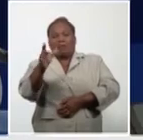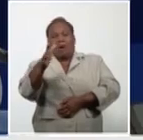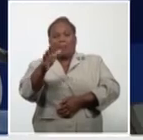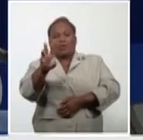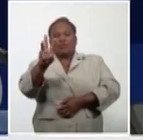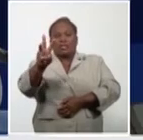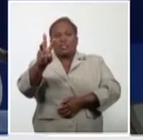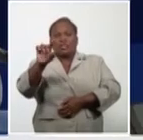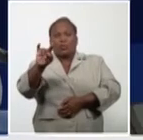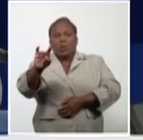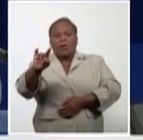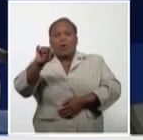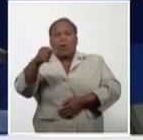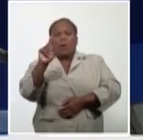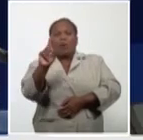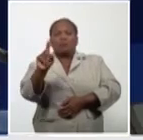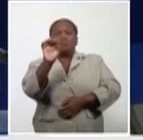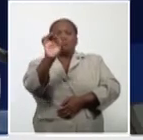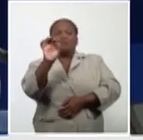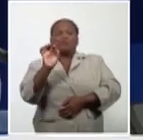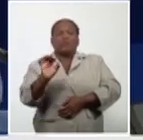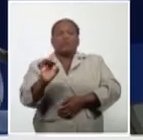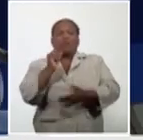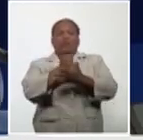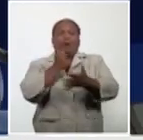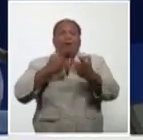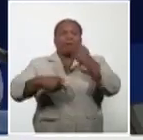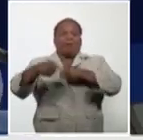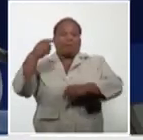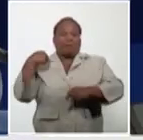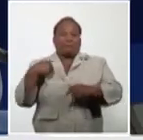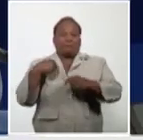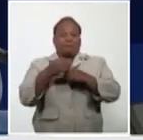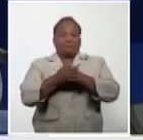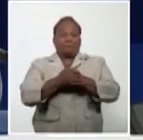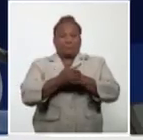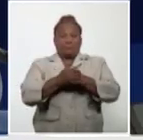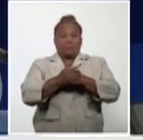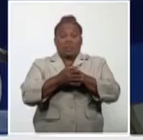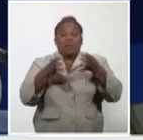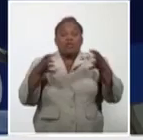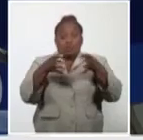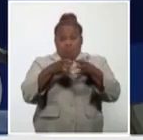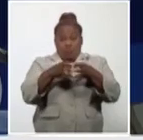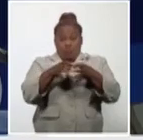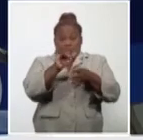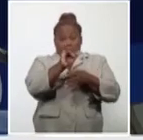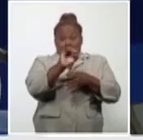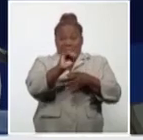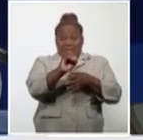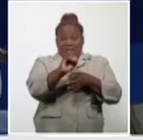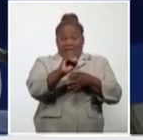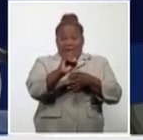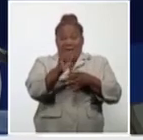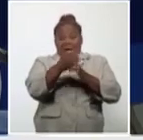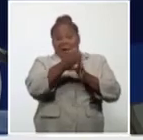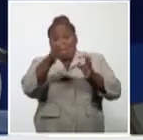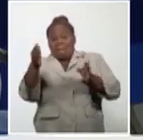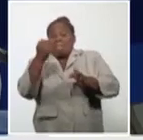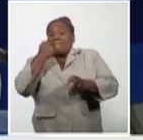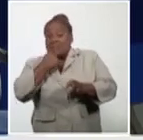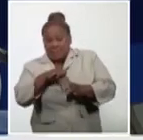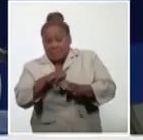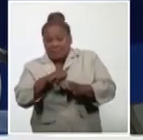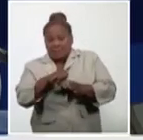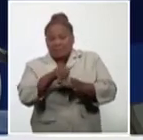39.1 percent of the confirmed cases yesterday, and the group of 60 and more years that accumulated